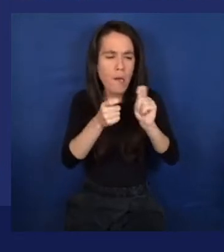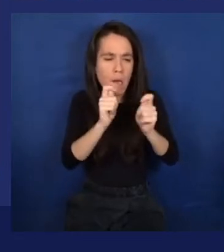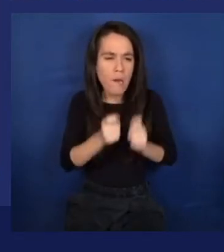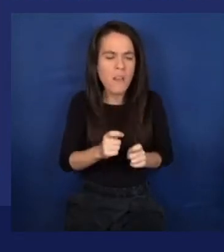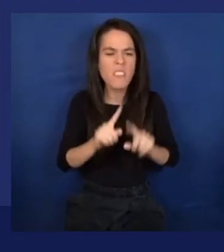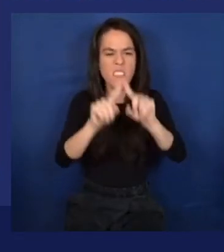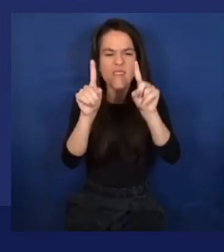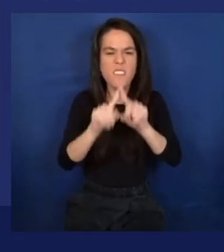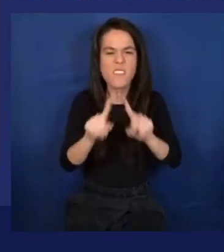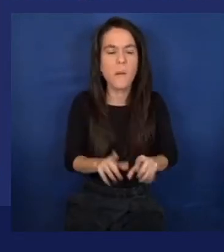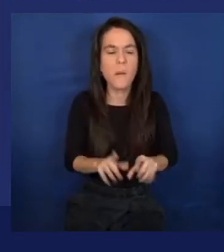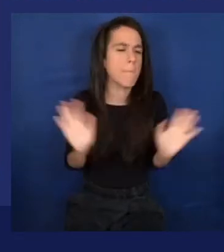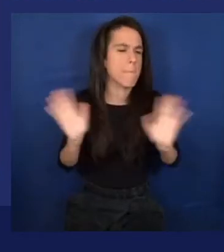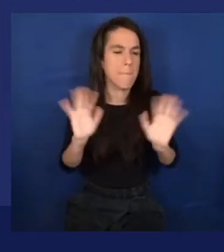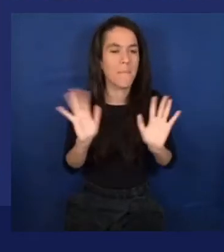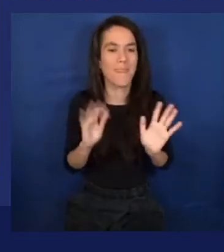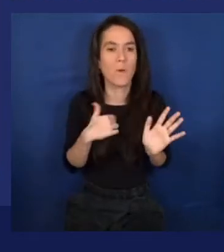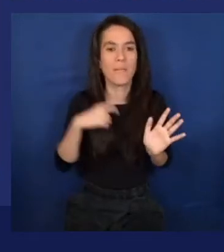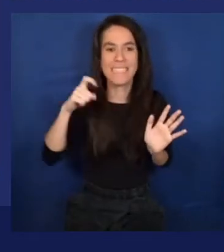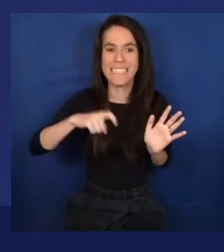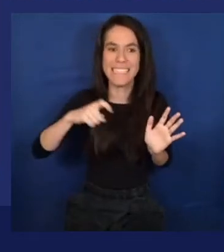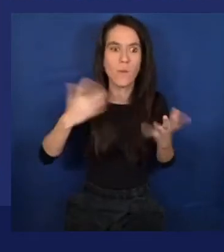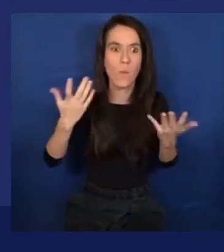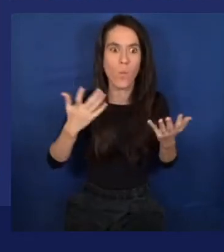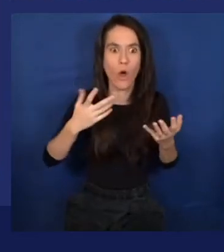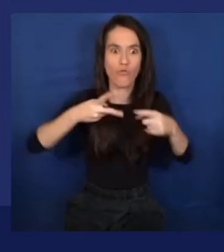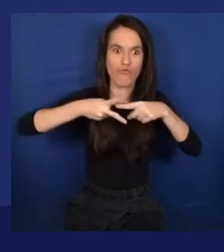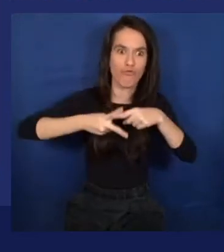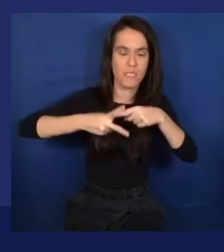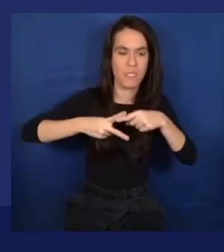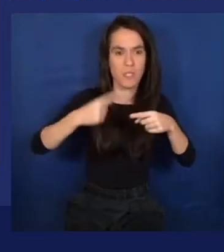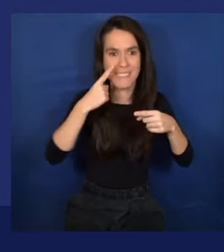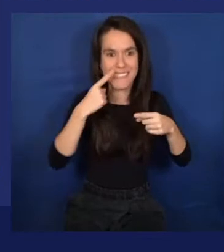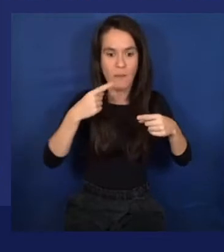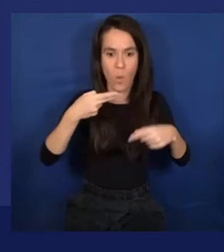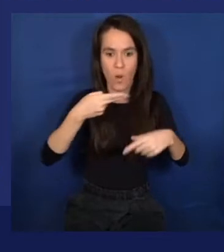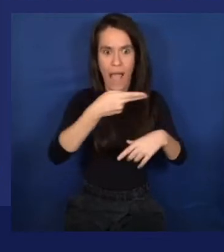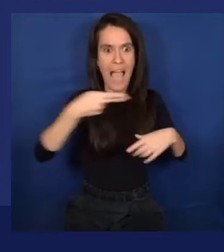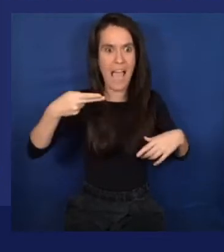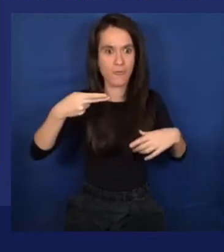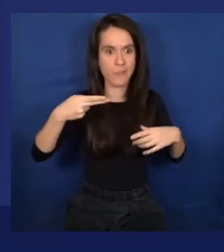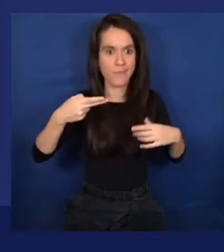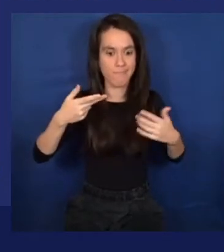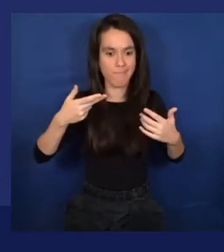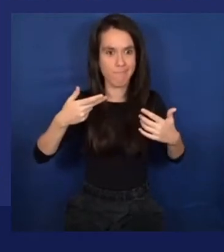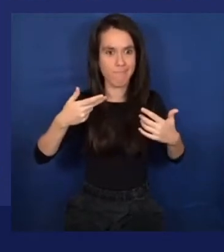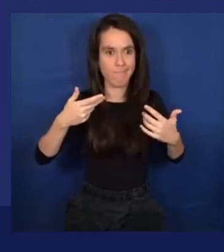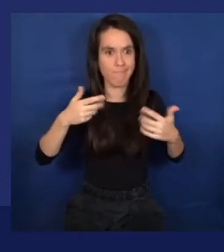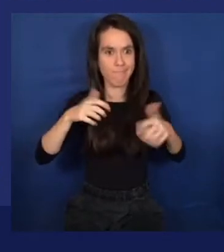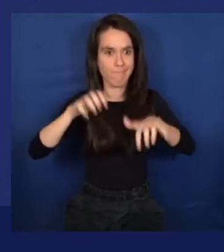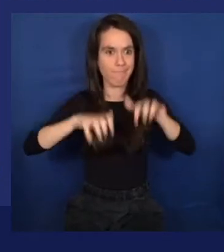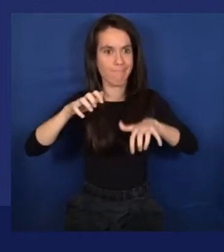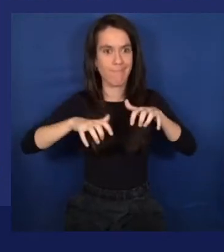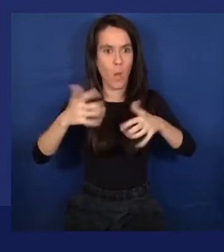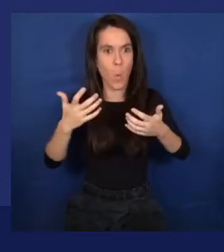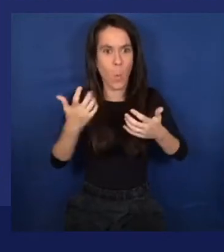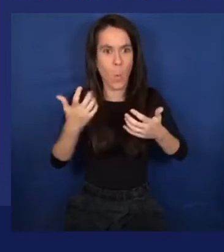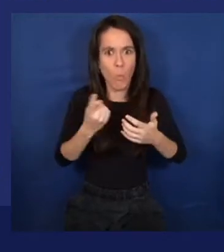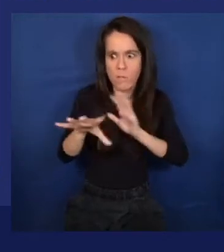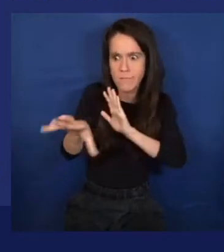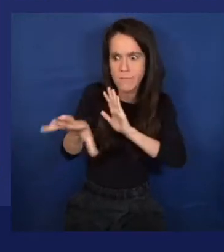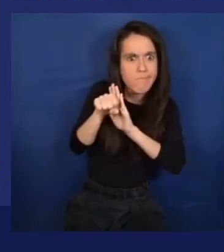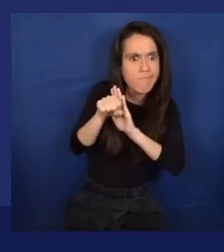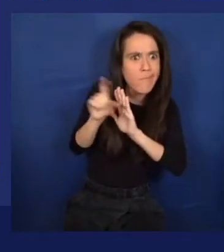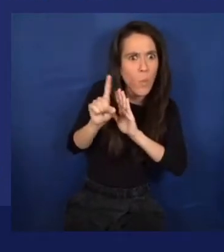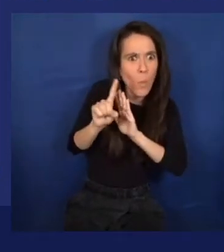we need a resource, of course. We have to run this on Azure, so we need some resources. I created already Simpsons one,